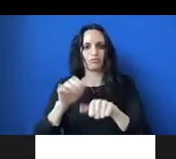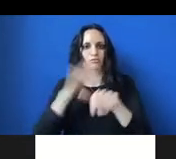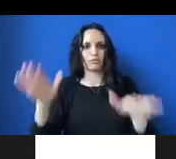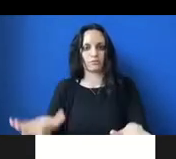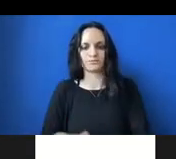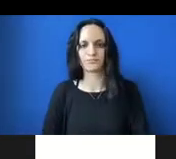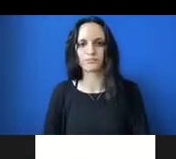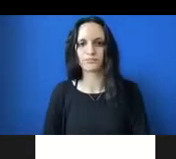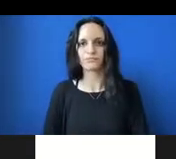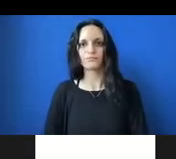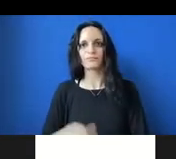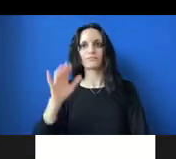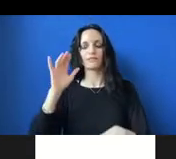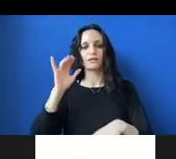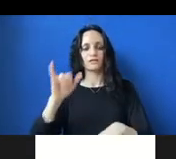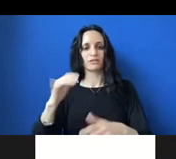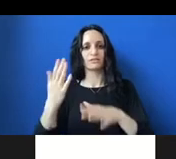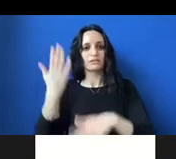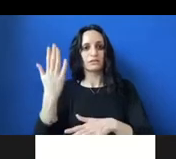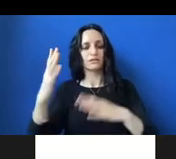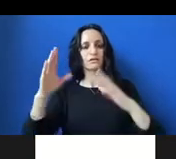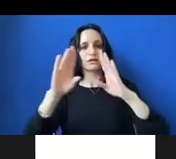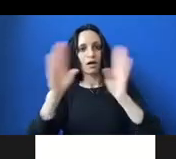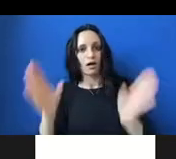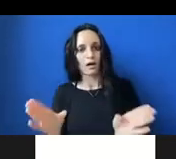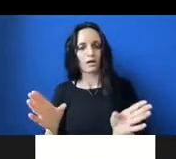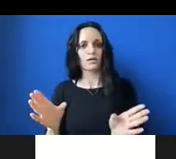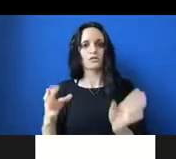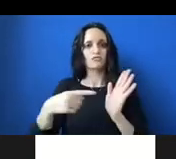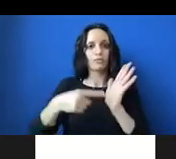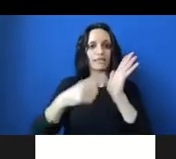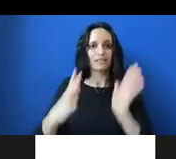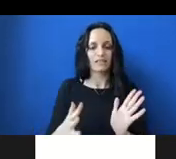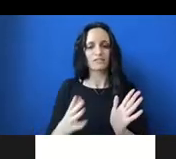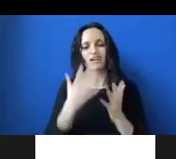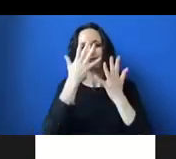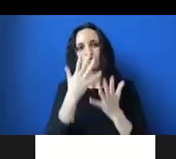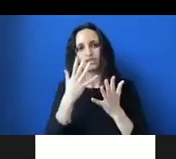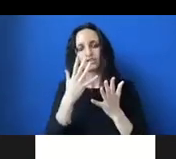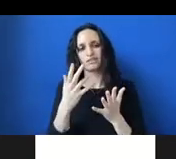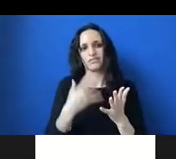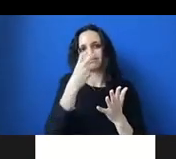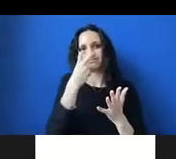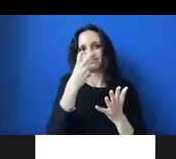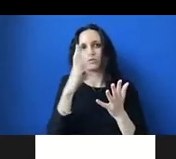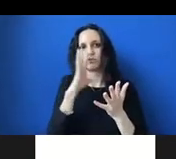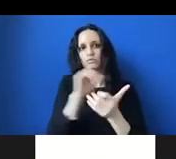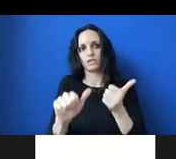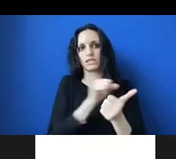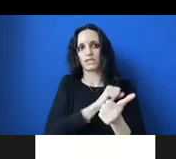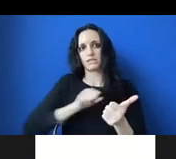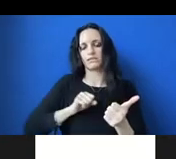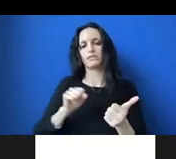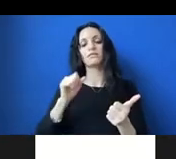That's on the table in the House. It's unlikely, unfortunately, to pass the Senate. And that's because it would